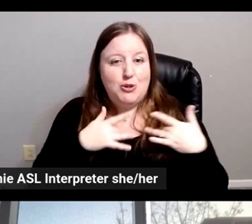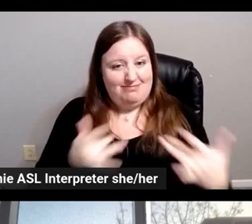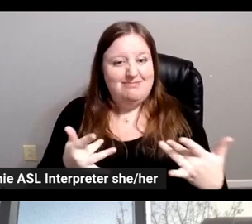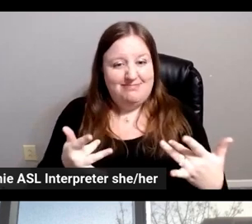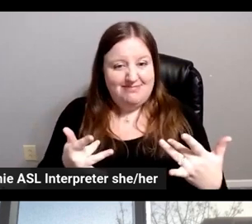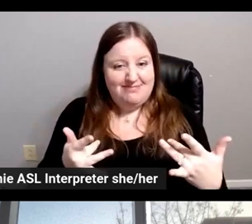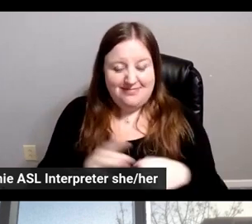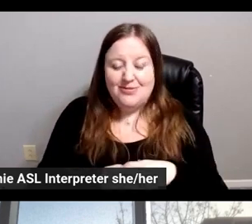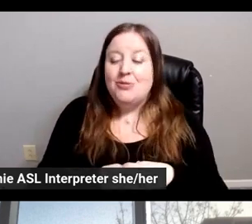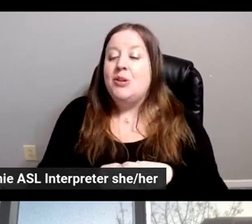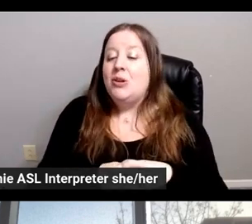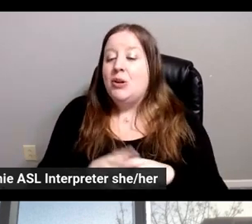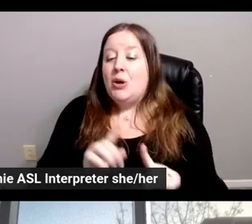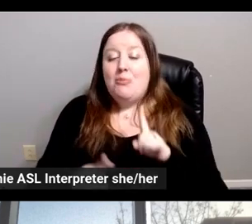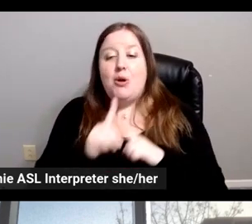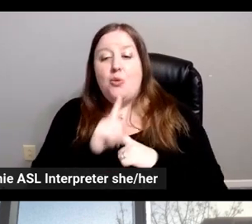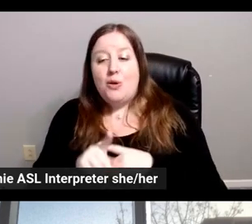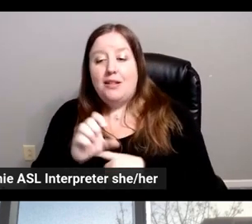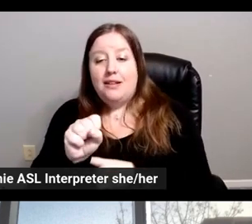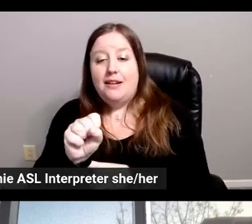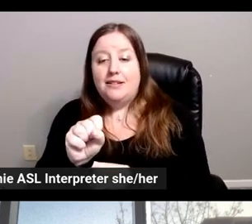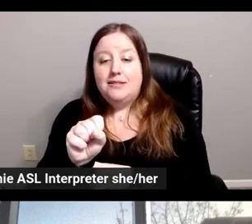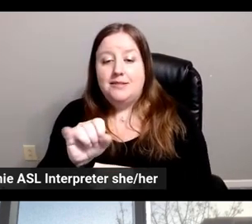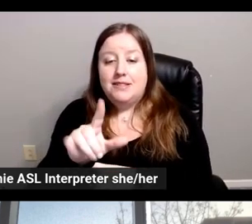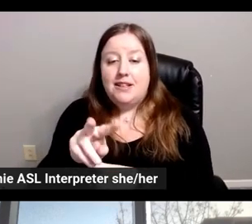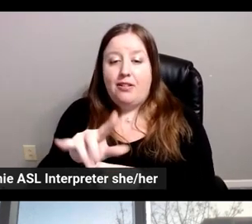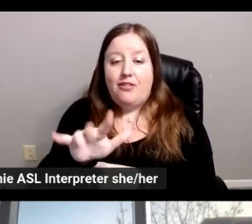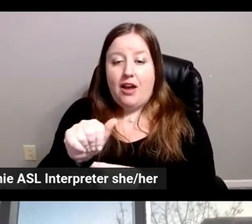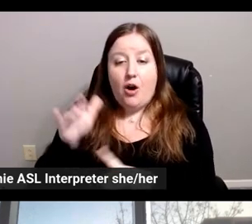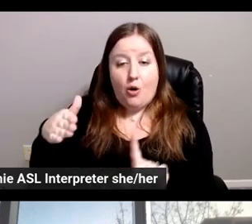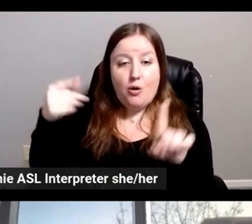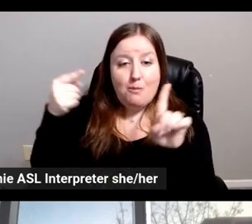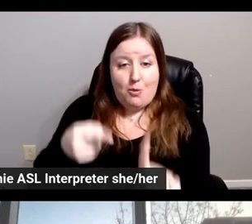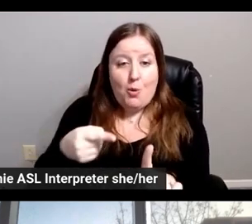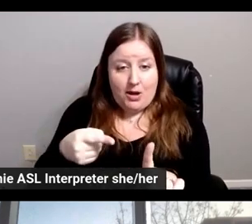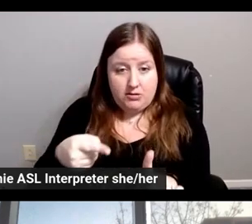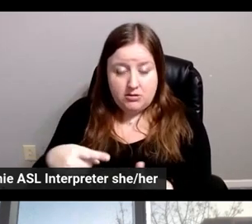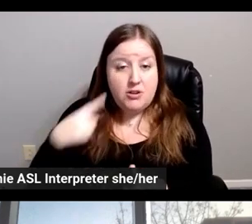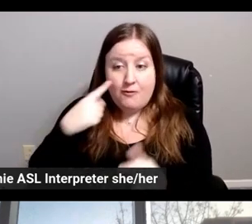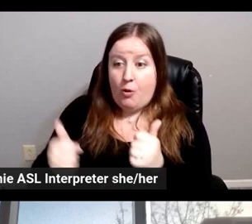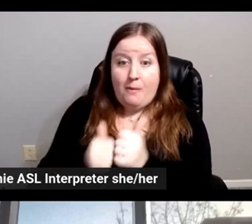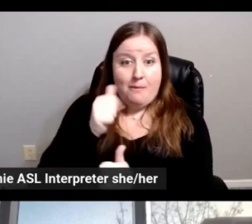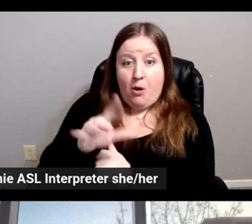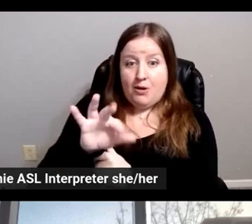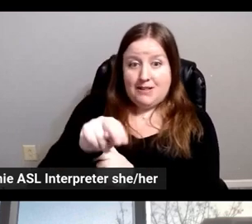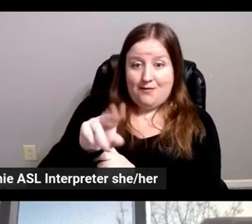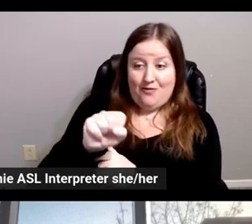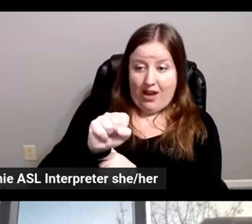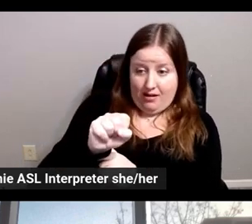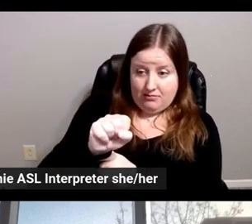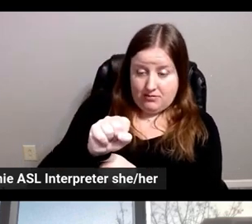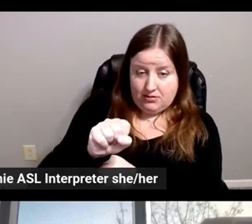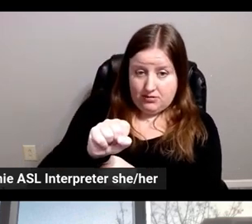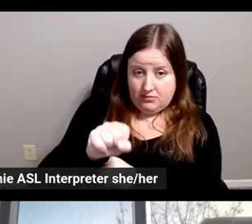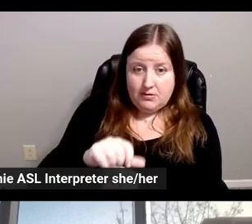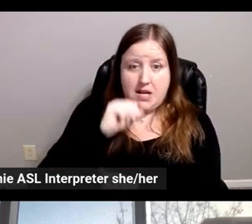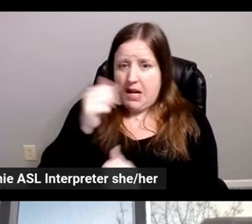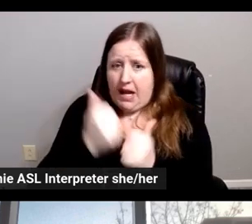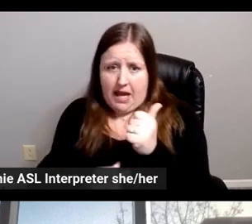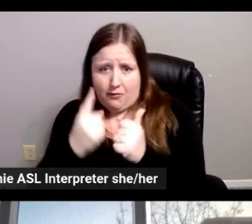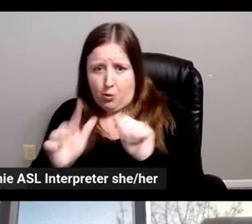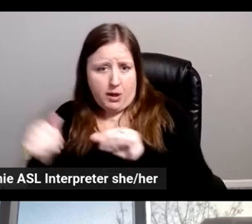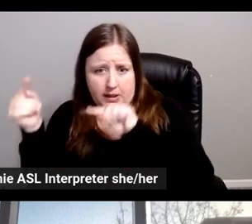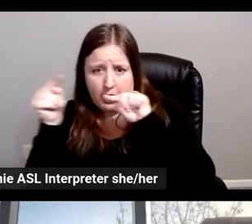you know, I think to Sylvia's point, you know, for most fans, you know, not all fans get to go to a